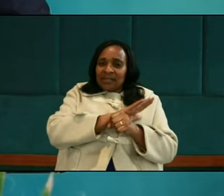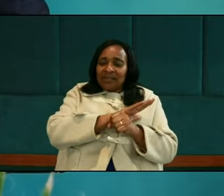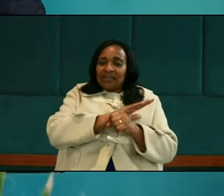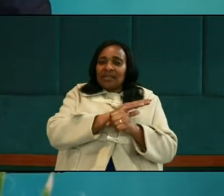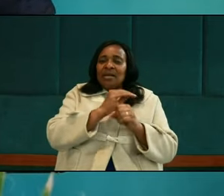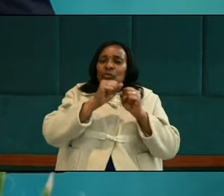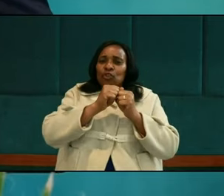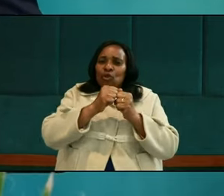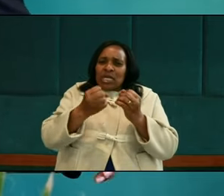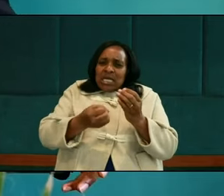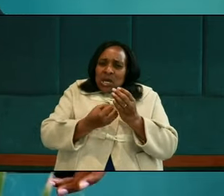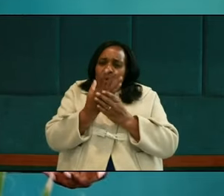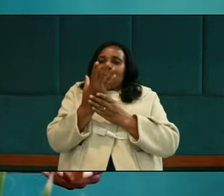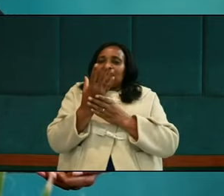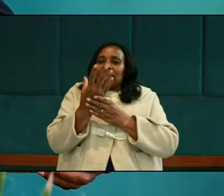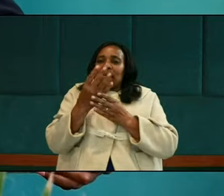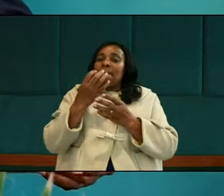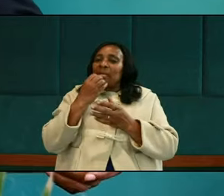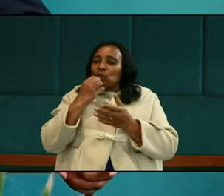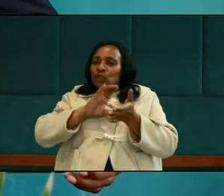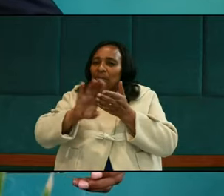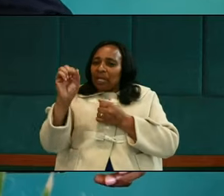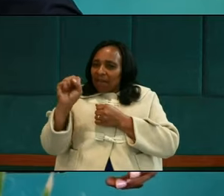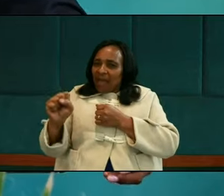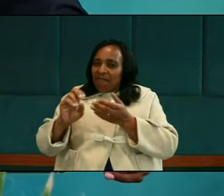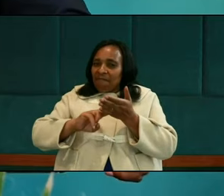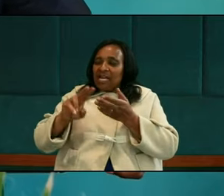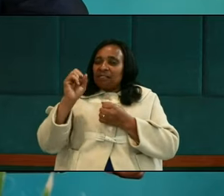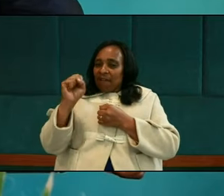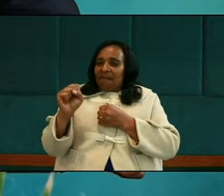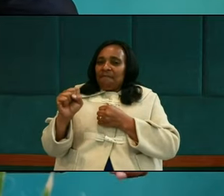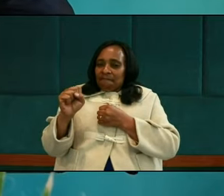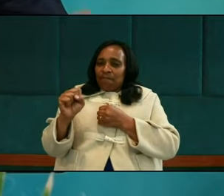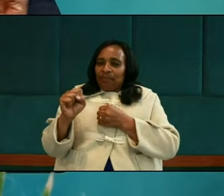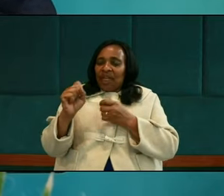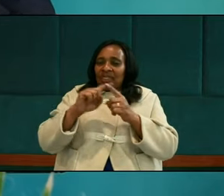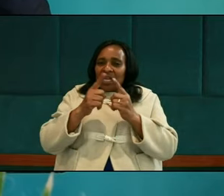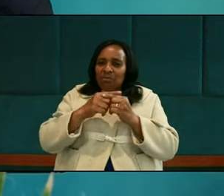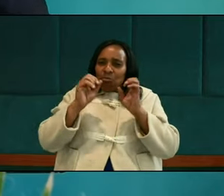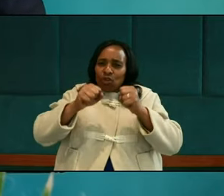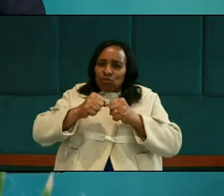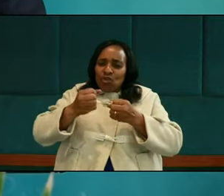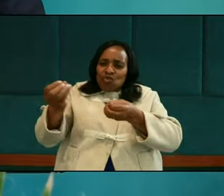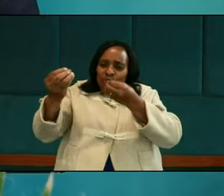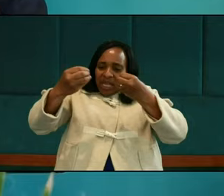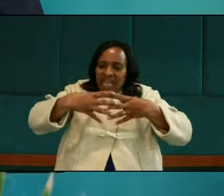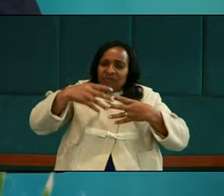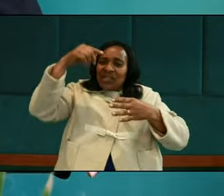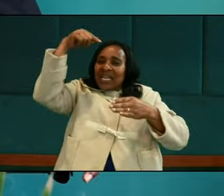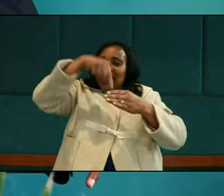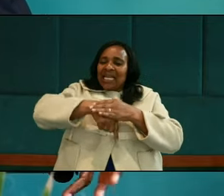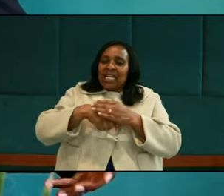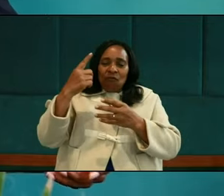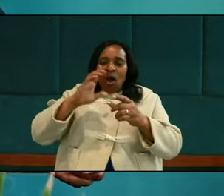will illuminate Matthew chapter 5 and verse number 5. And will give us insight for